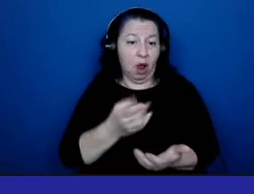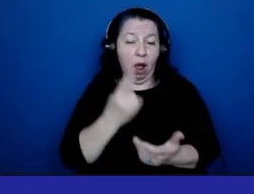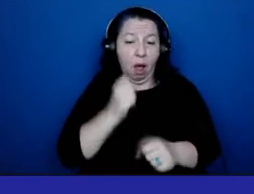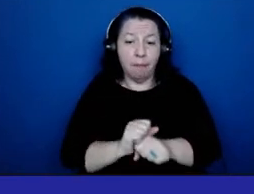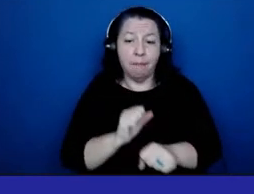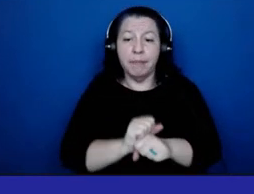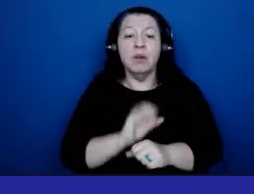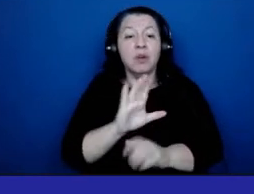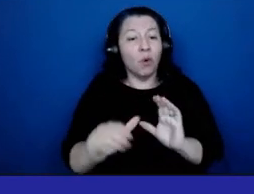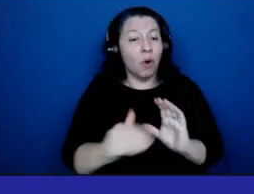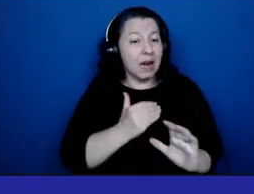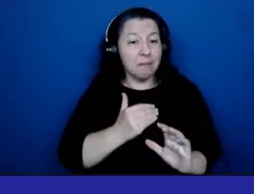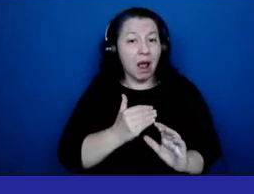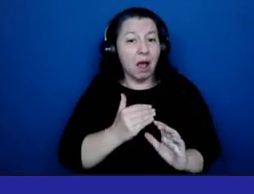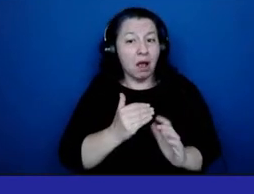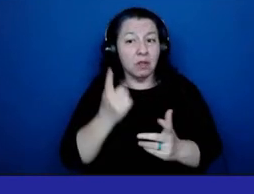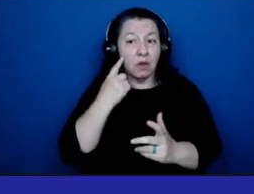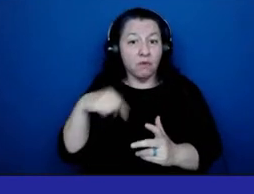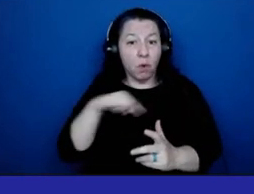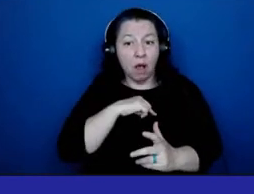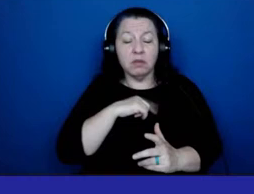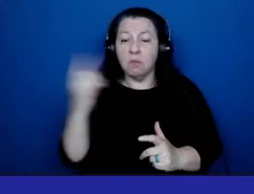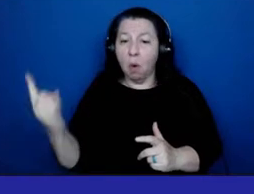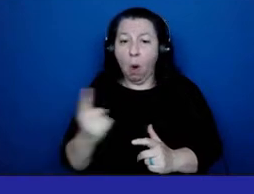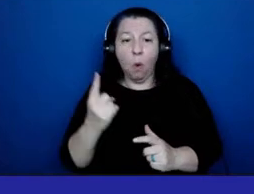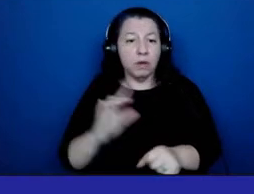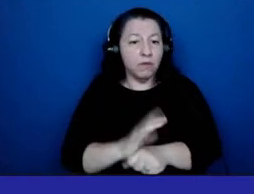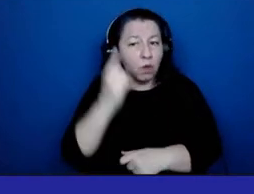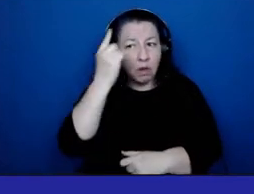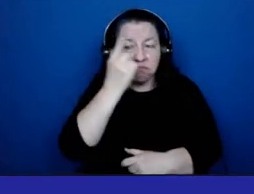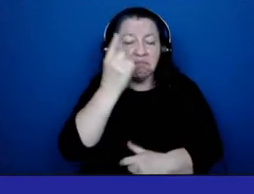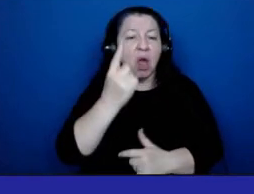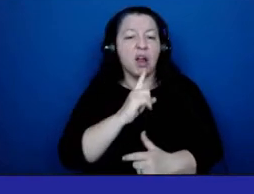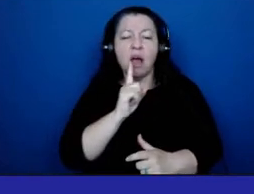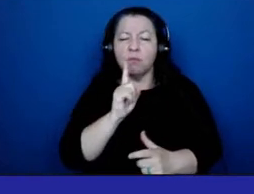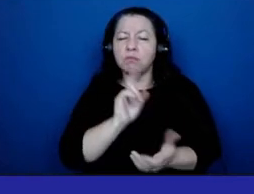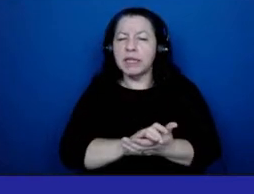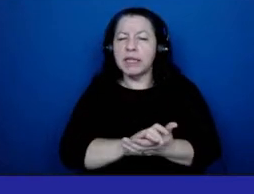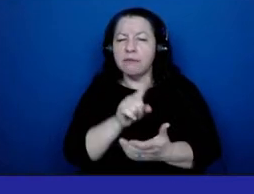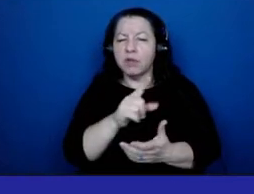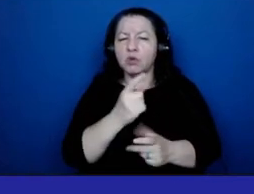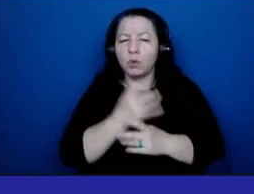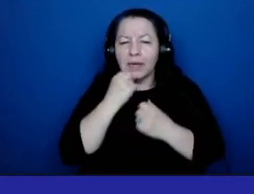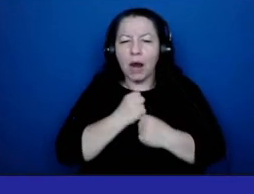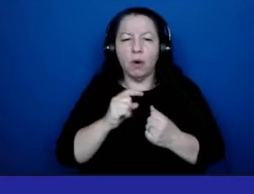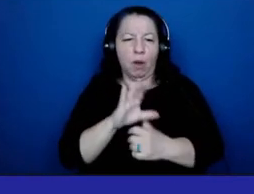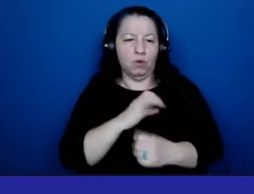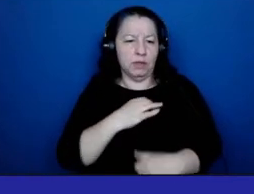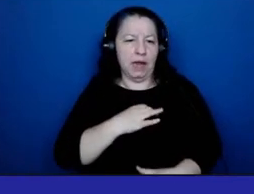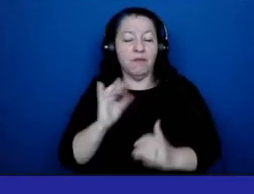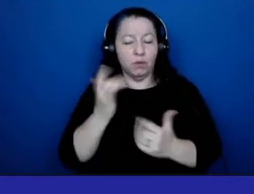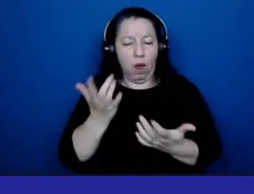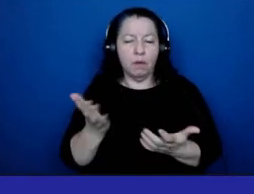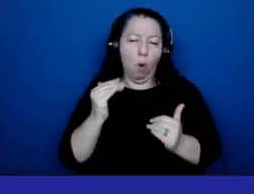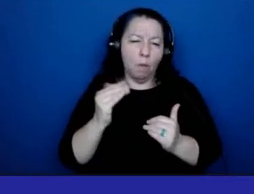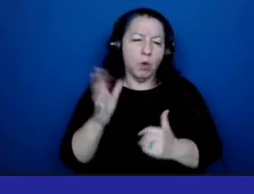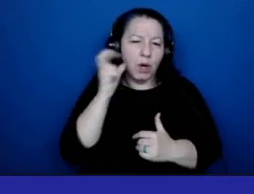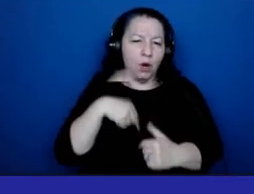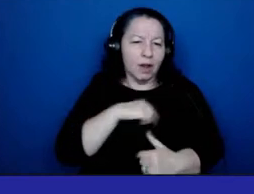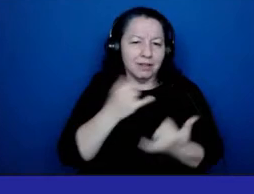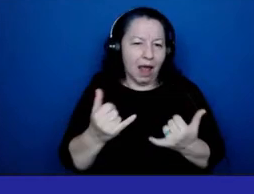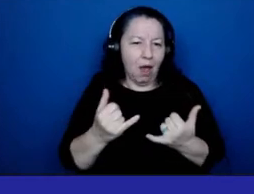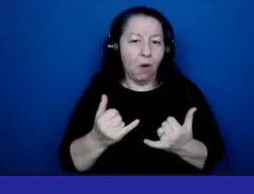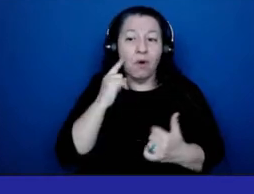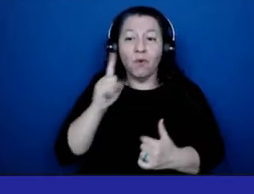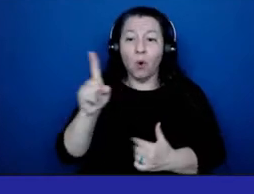thoughtful, and I believe you really care about your staff. That's why I'm hoping to be heard now. On behalf of 1,000-plus social